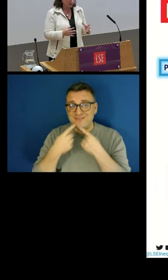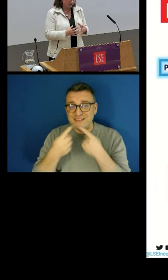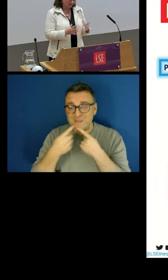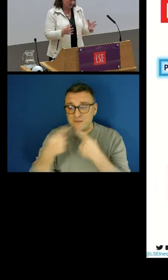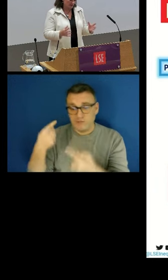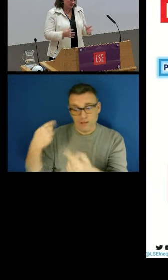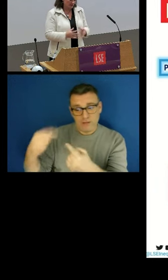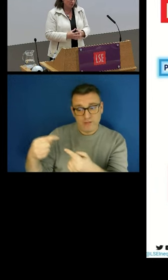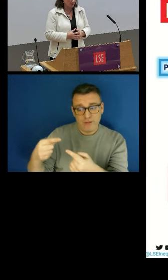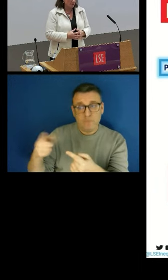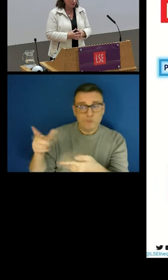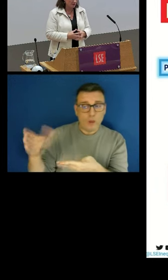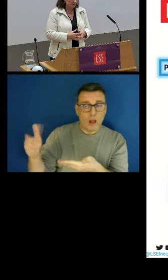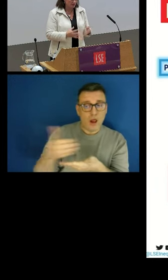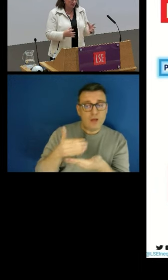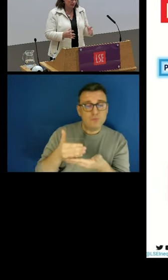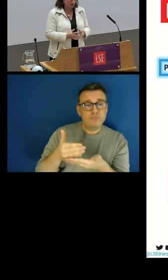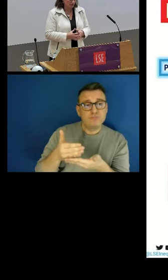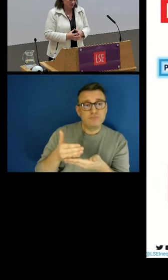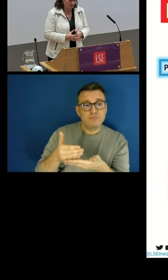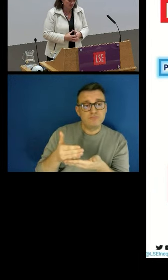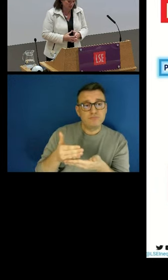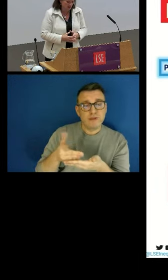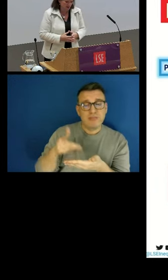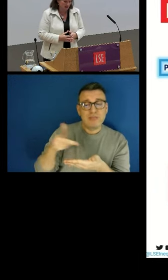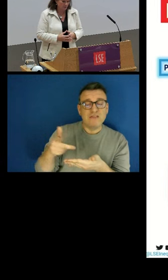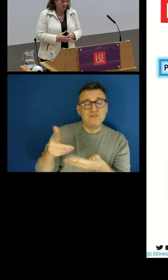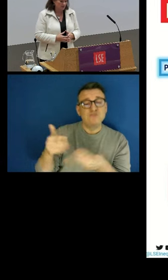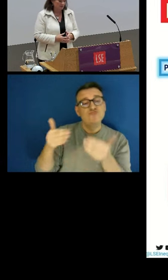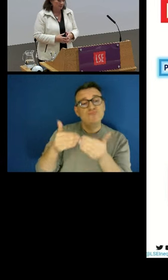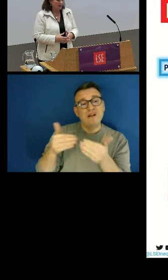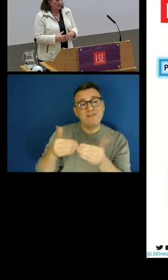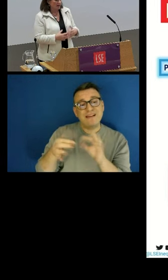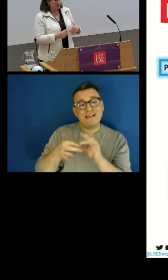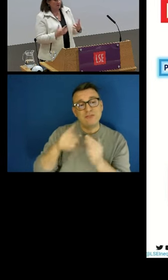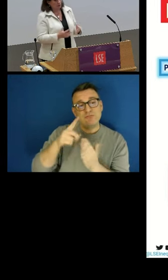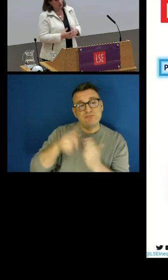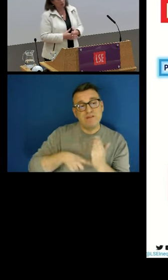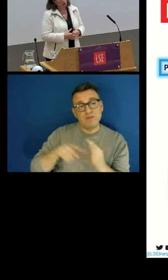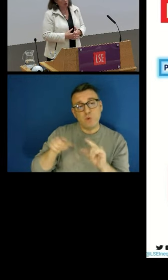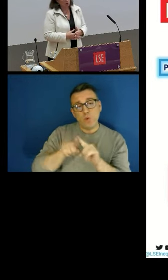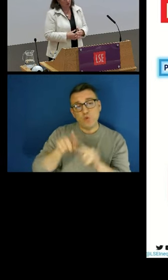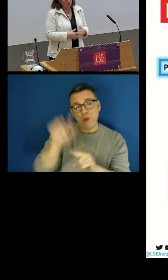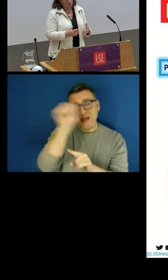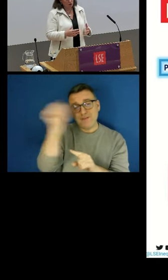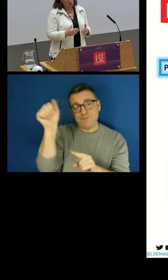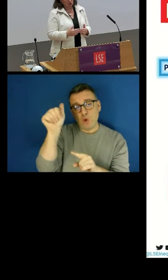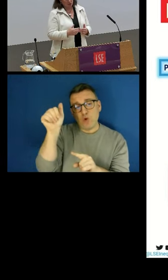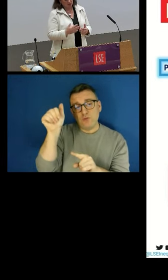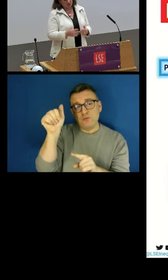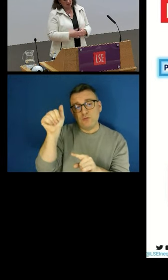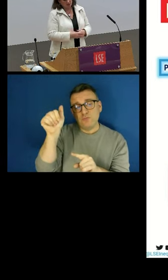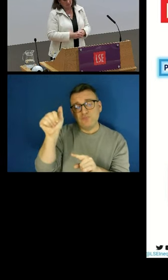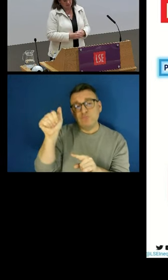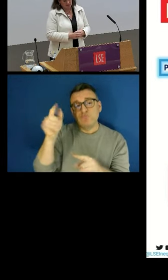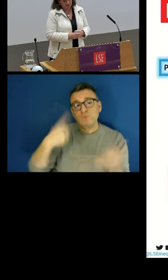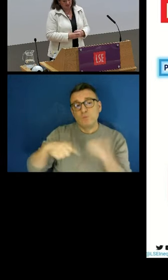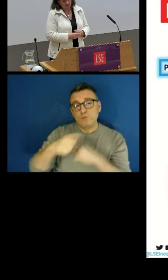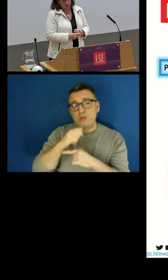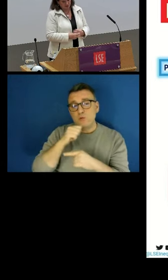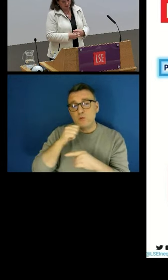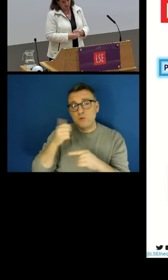considered to be the most relevant by the literature and by experts, and that we can work with also because we need